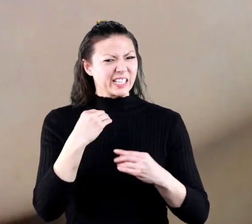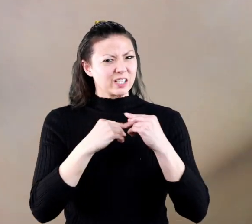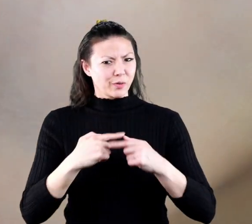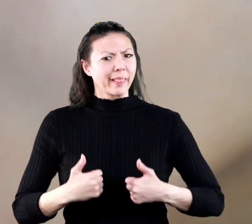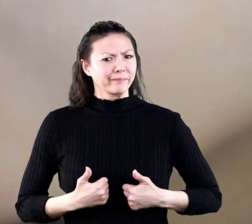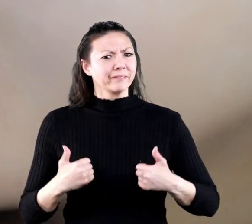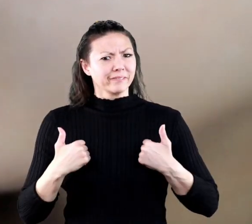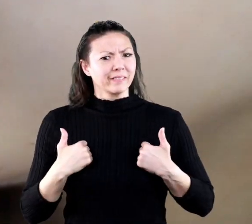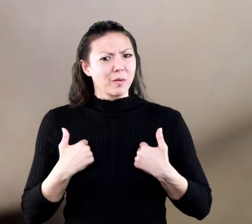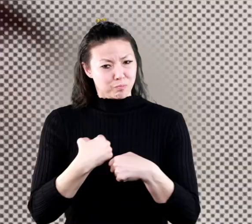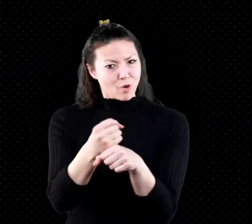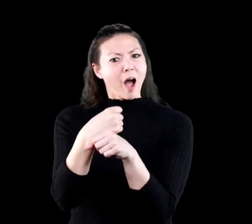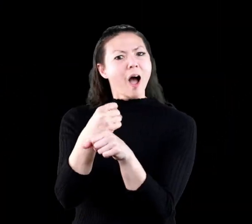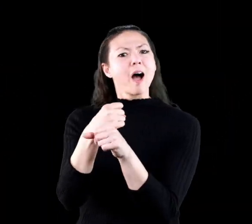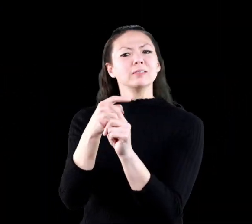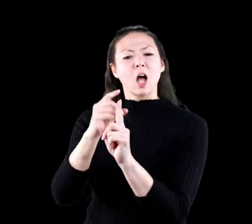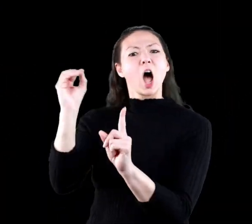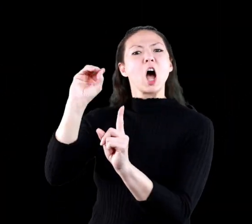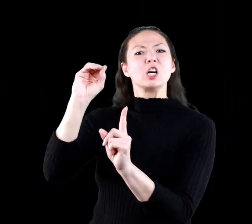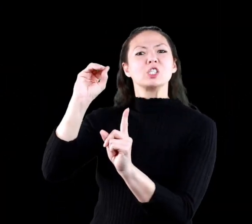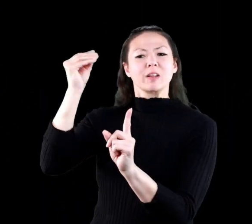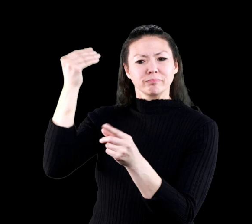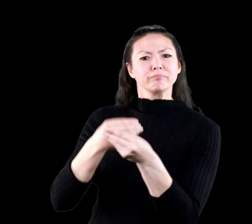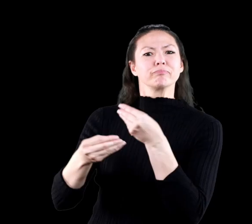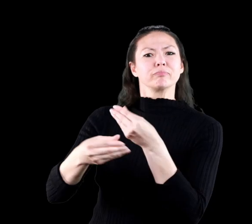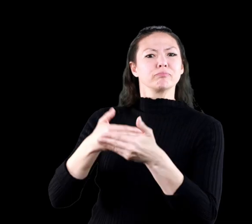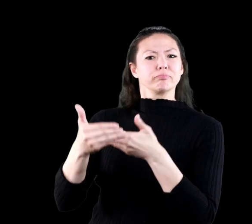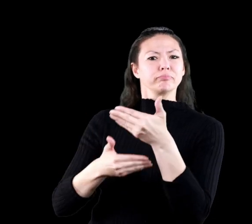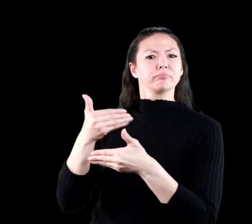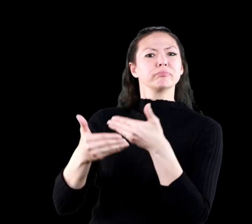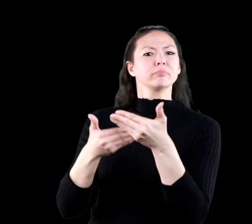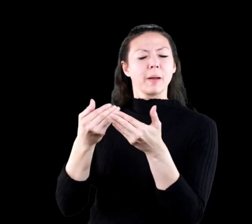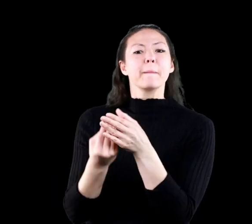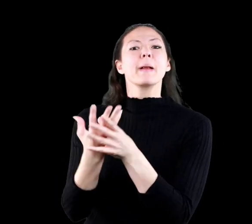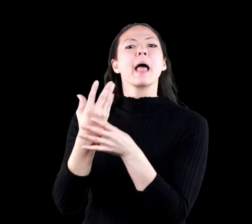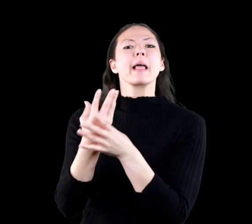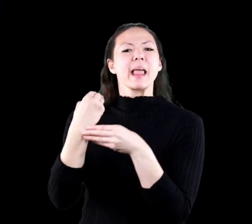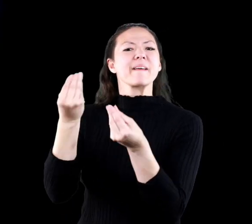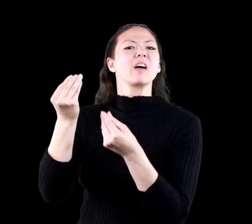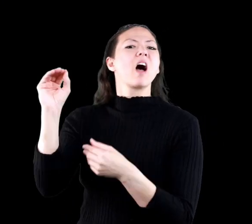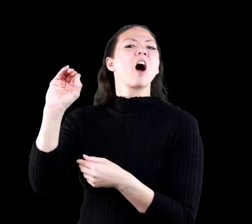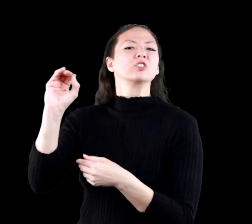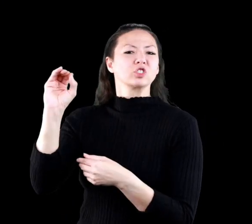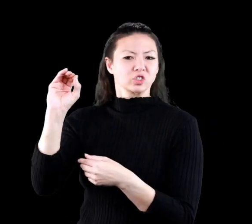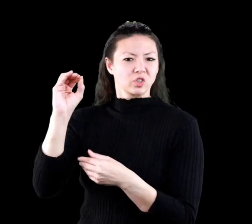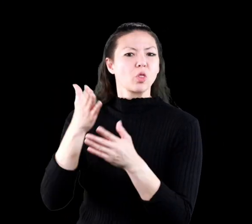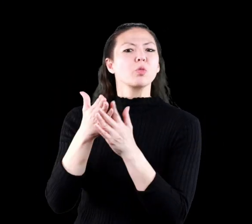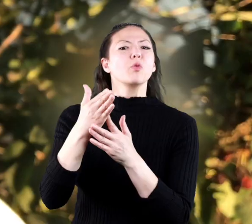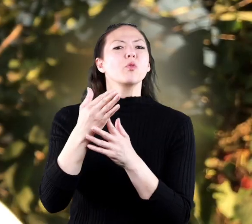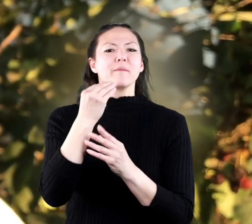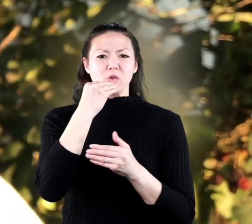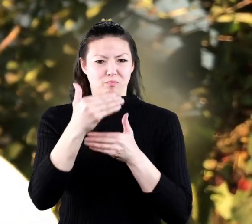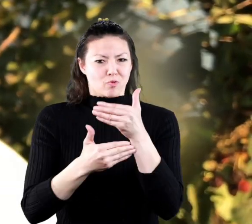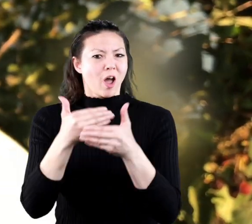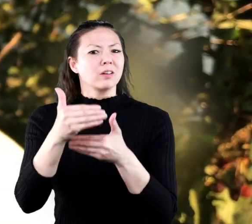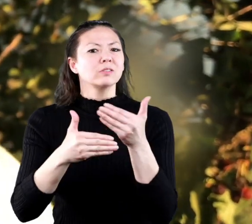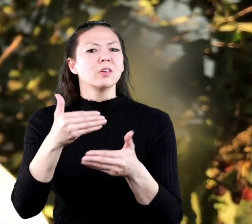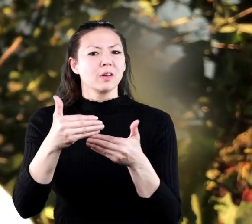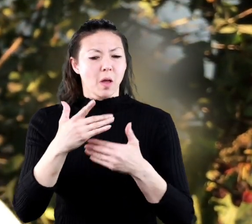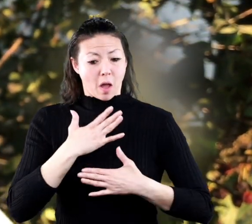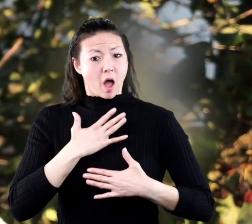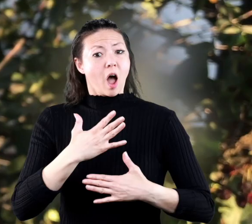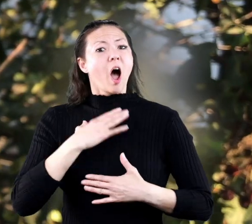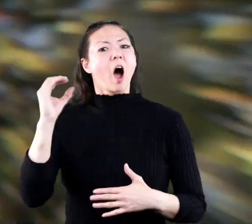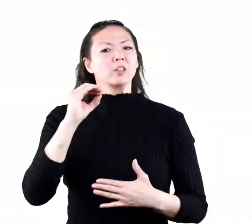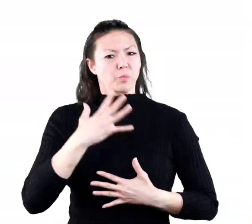live another byproduct of photosynthesis is oxygen plants give off oxygen during photosynthesis and we need to